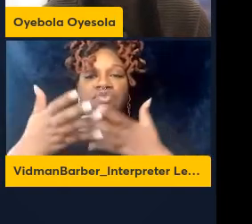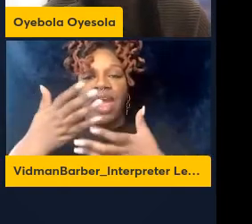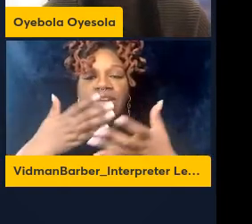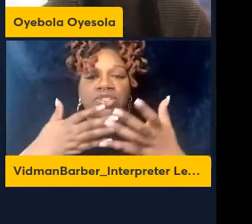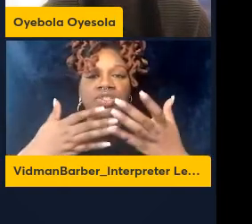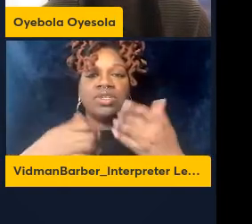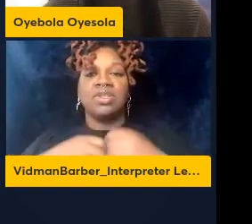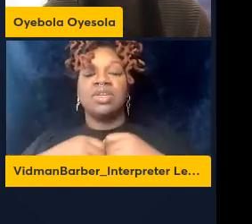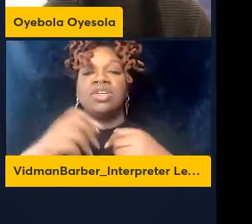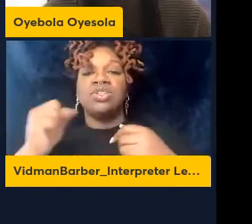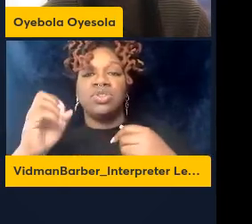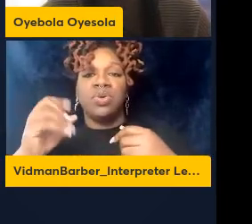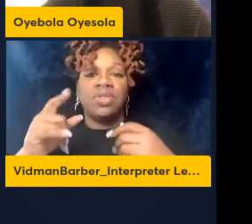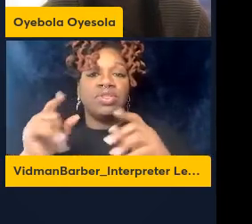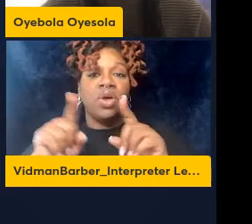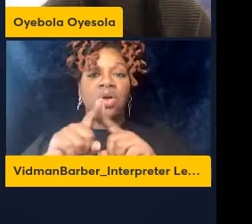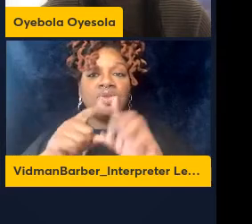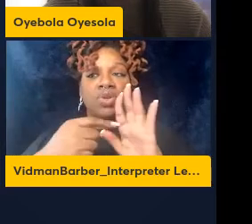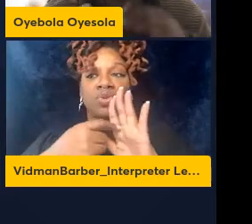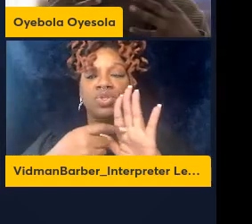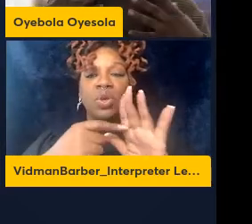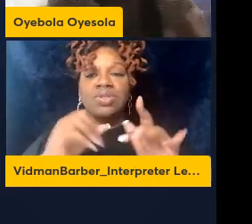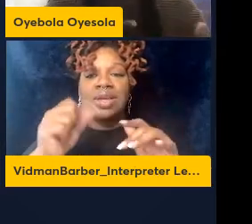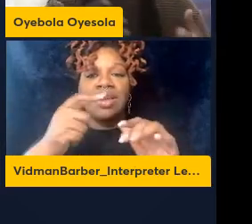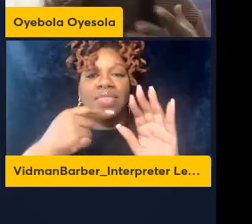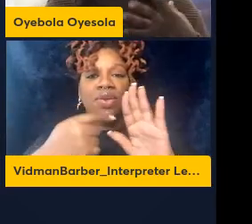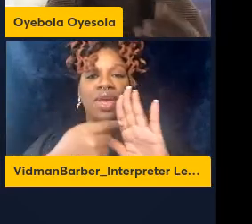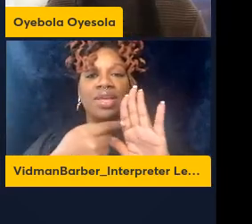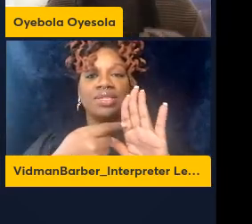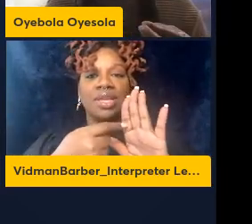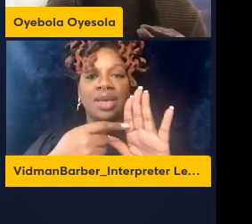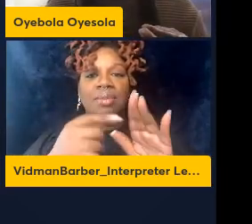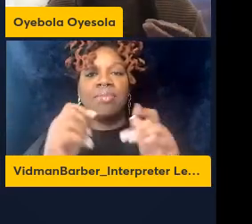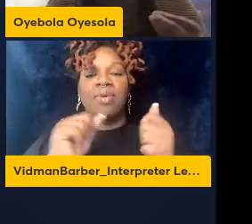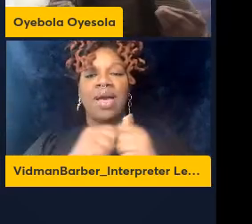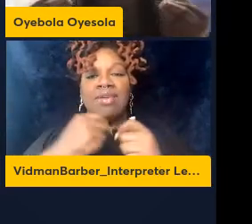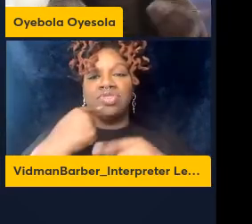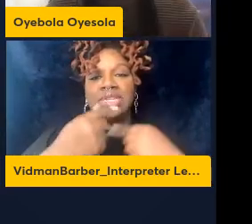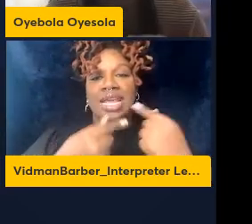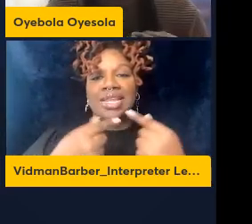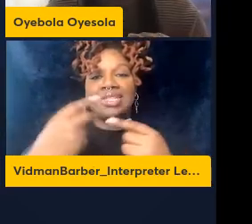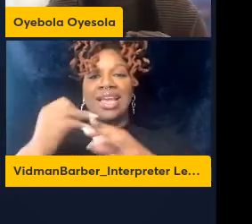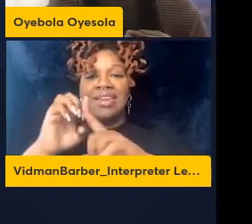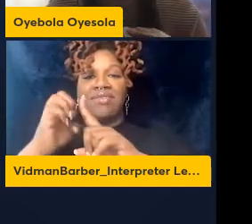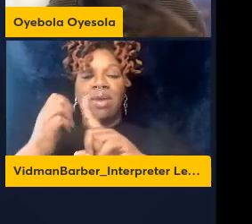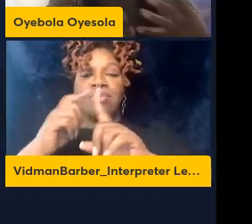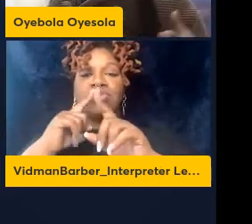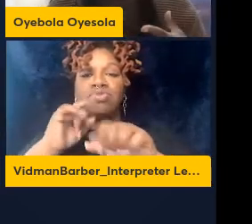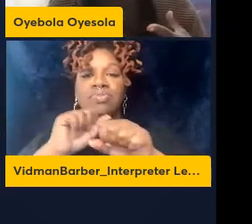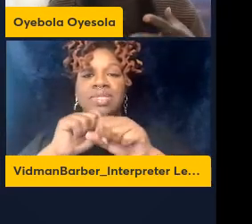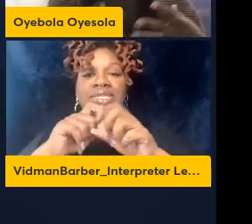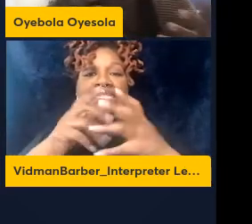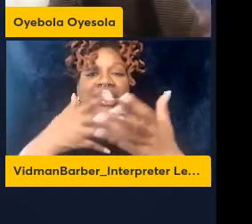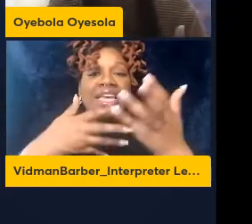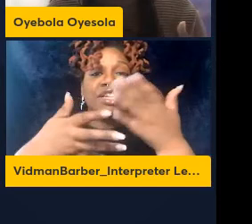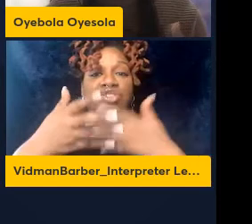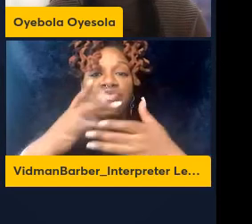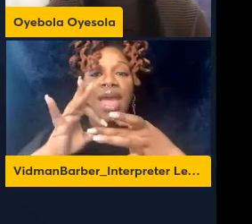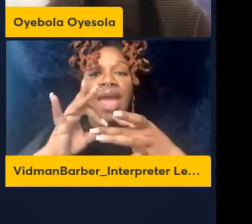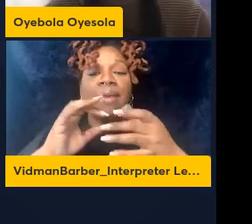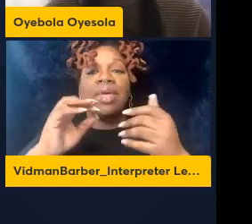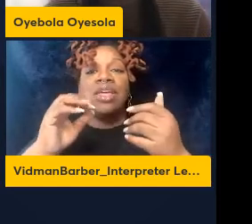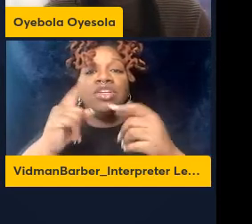also shows another example of how genetics and environment can really interact to determine immune